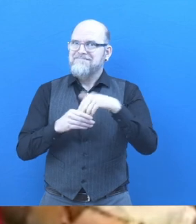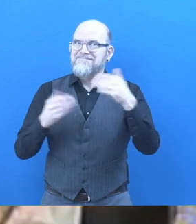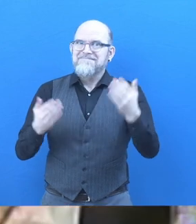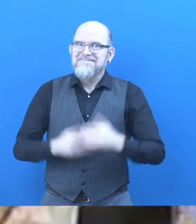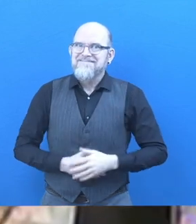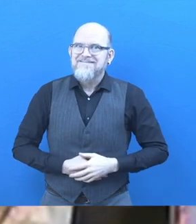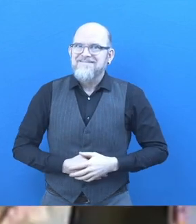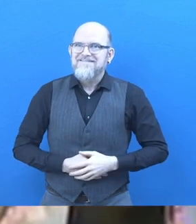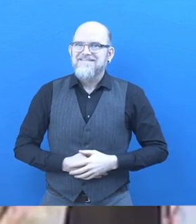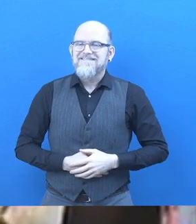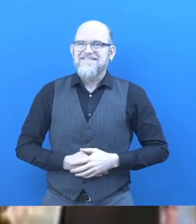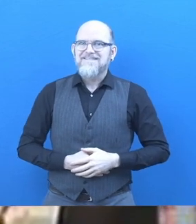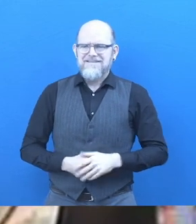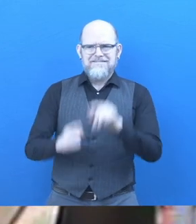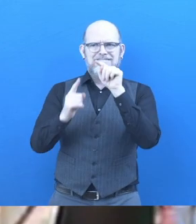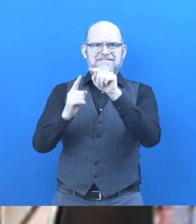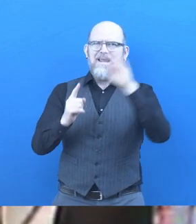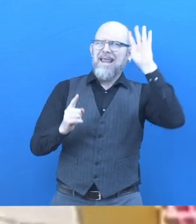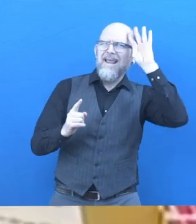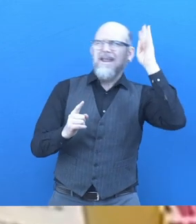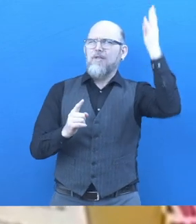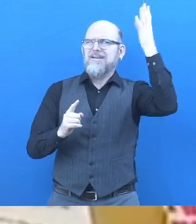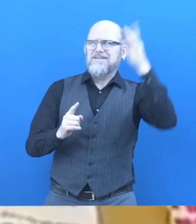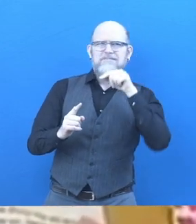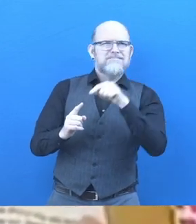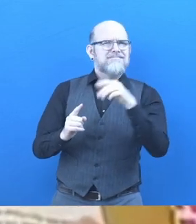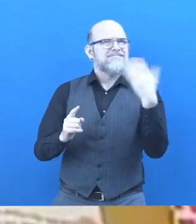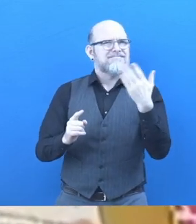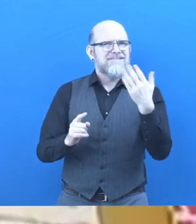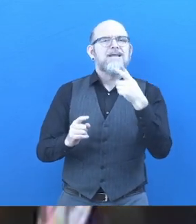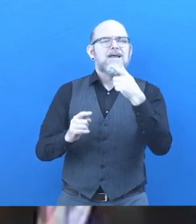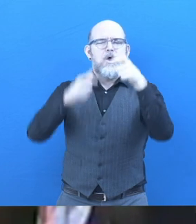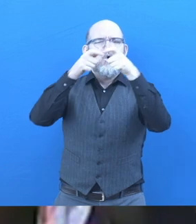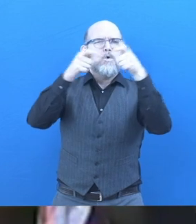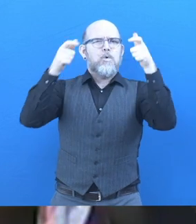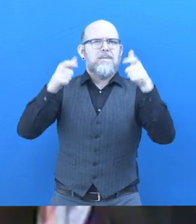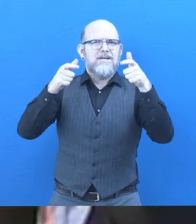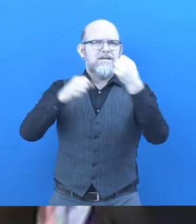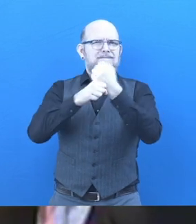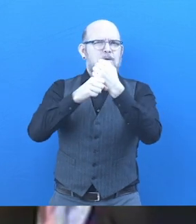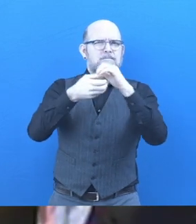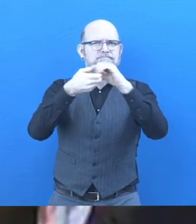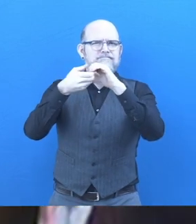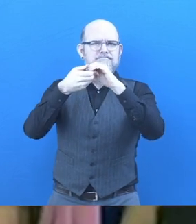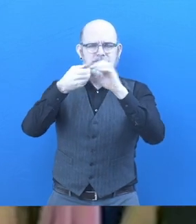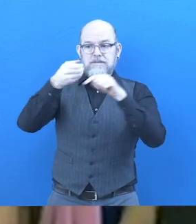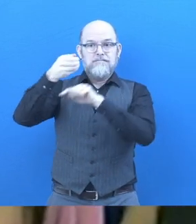innovation are firstly to motivate the Employers Federation to launch a business and disability network that brings